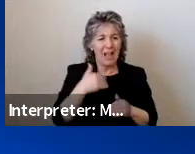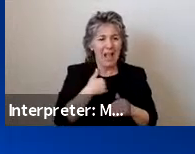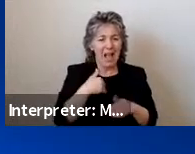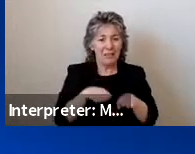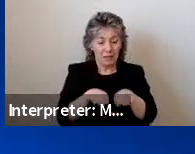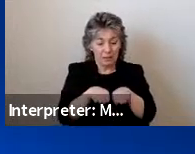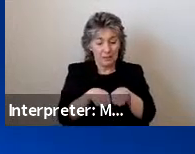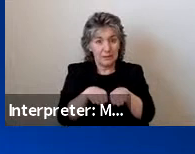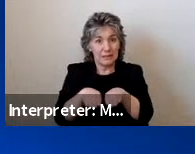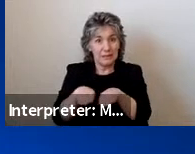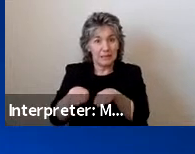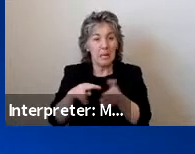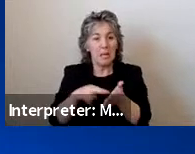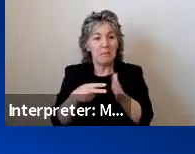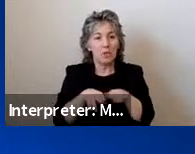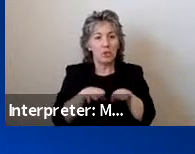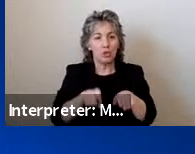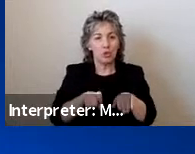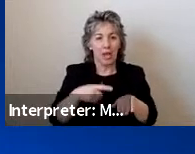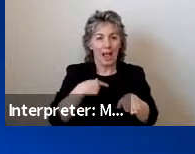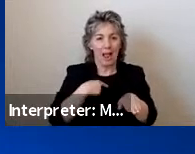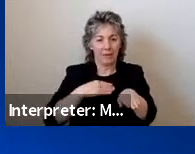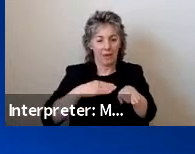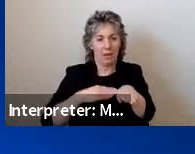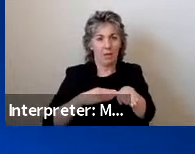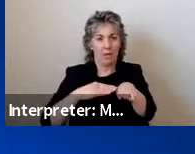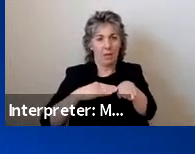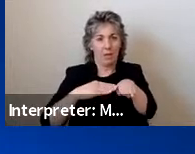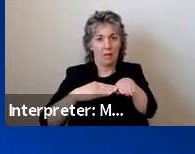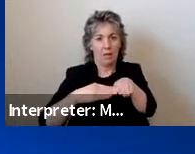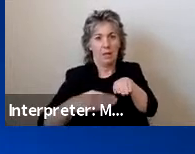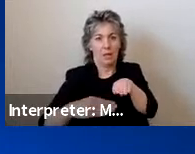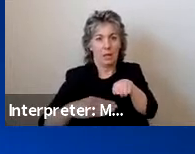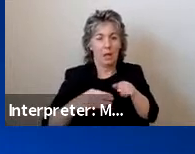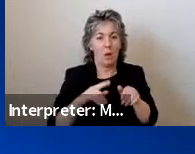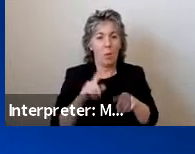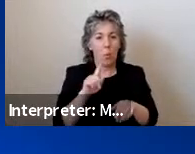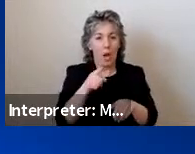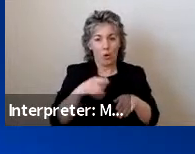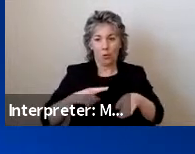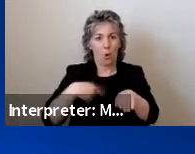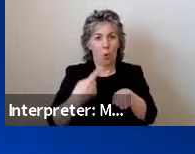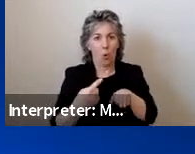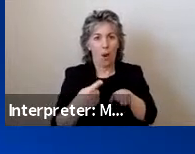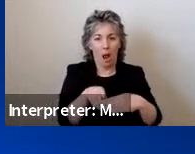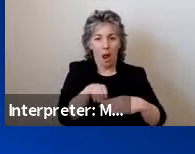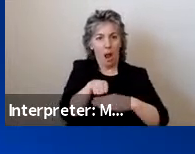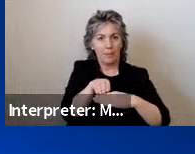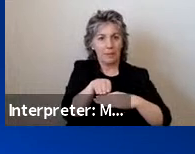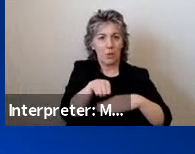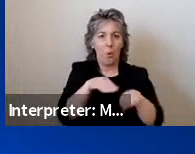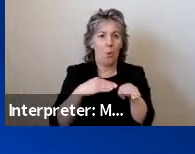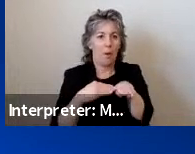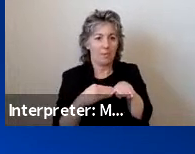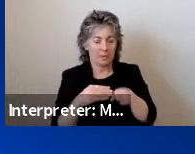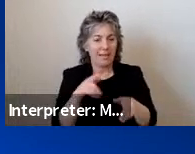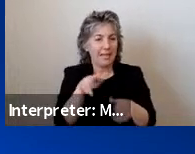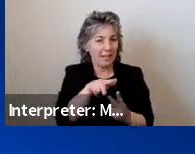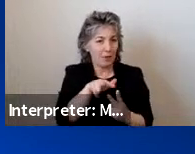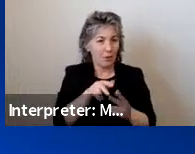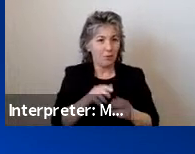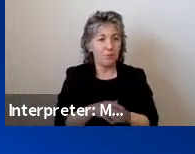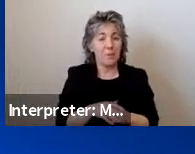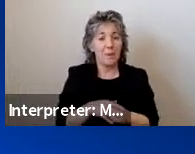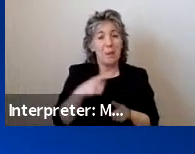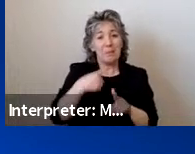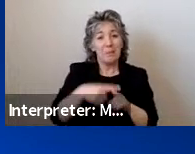the openings should be perpendicular to the direction of travel. There's also some exceptions for wheelchair securement components and handles